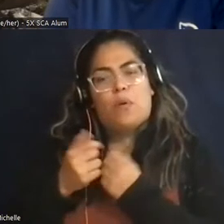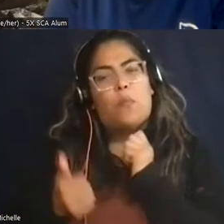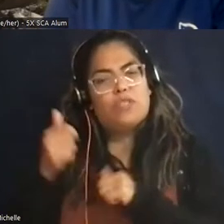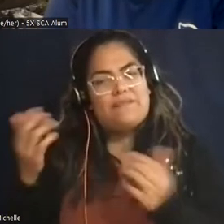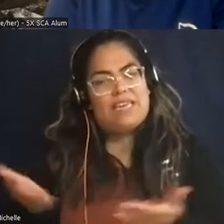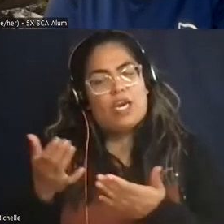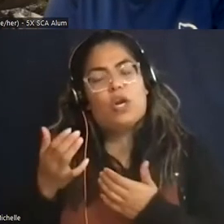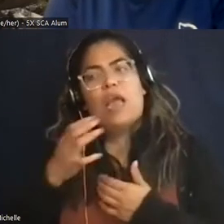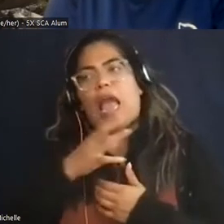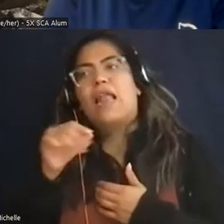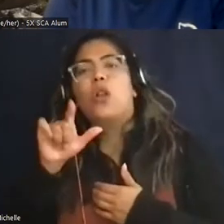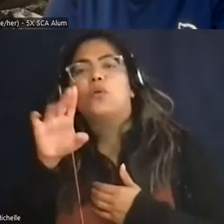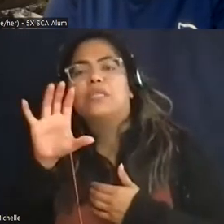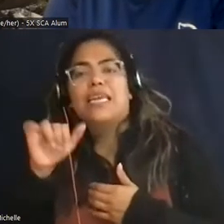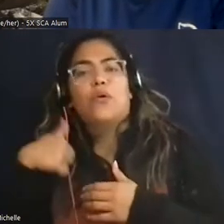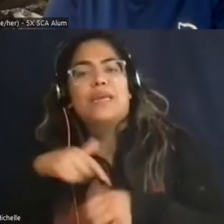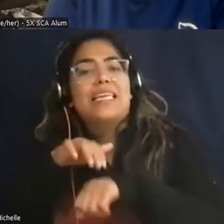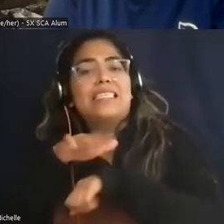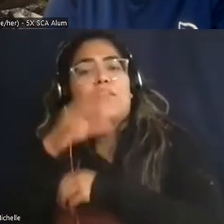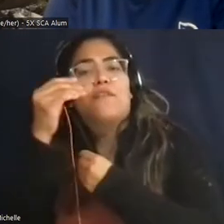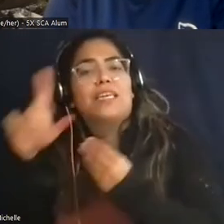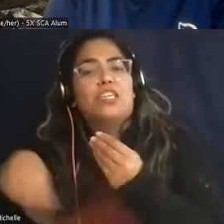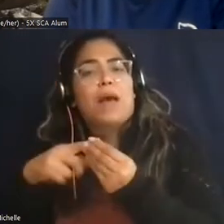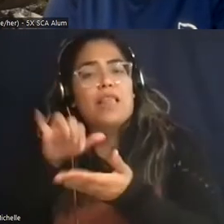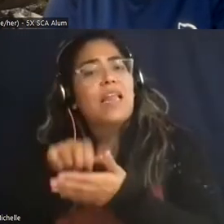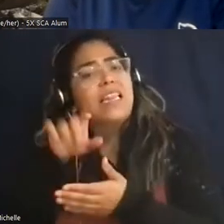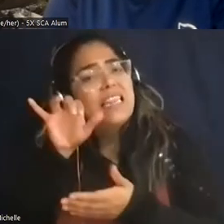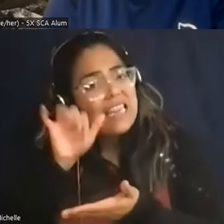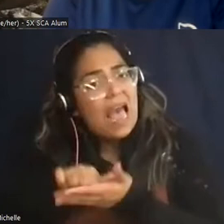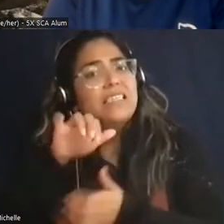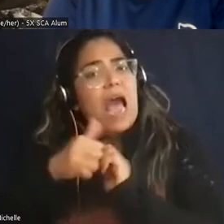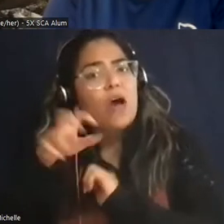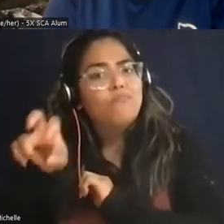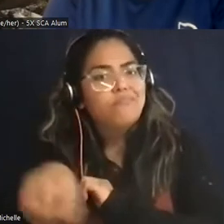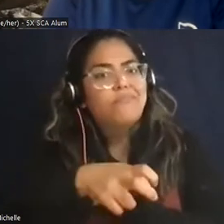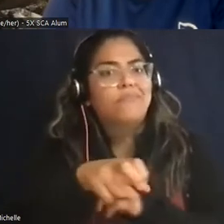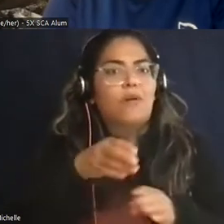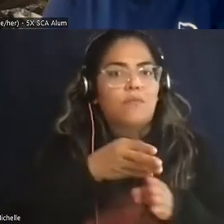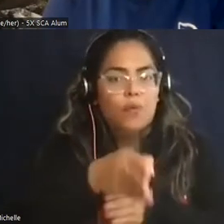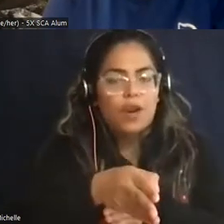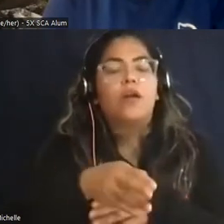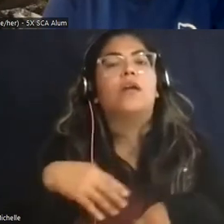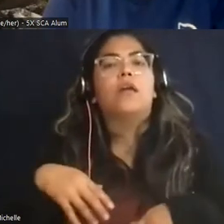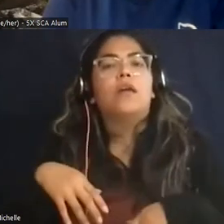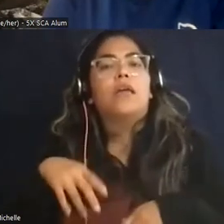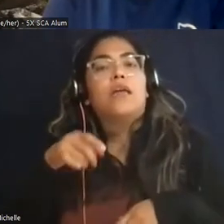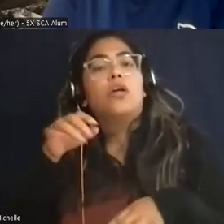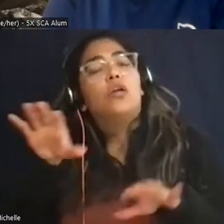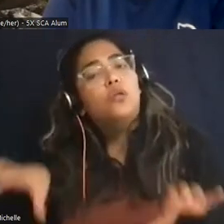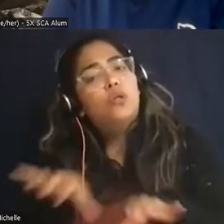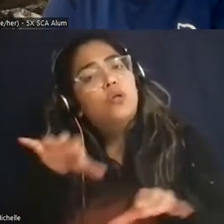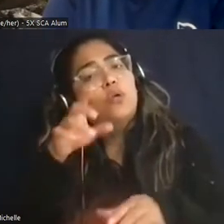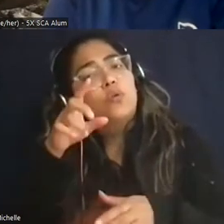about that but those are the ways that you can get in and do the work that you love because they say you know if you love what you do it doesn't really